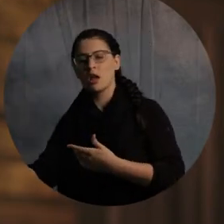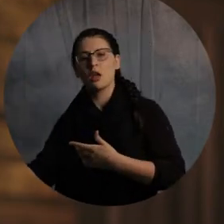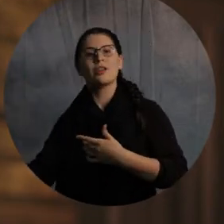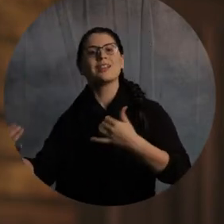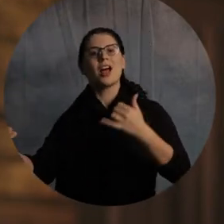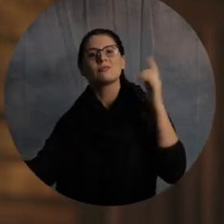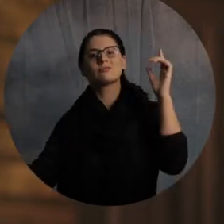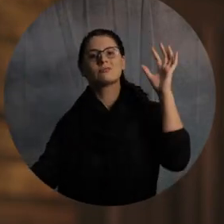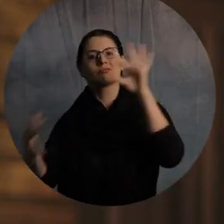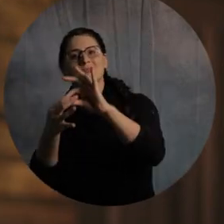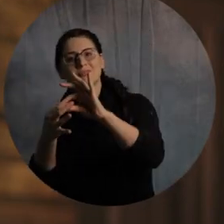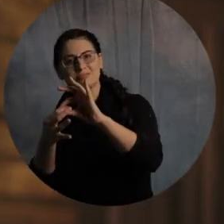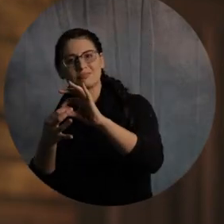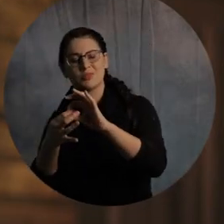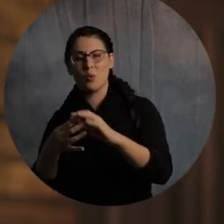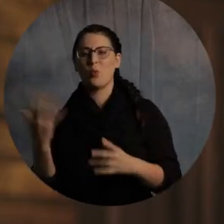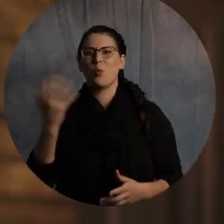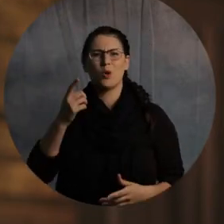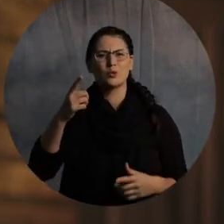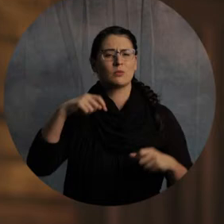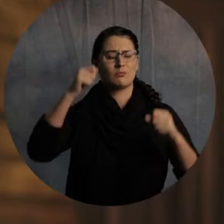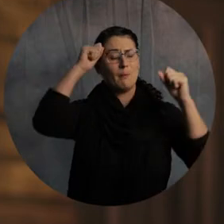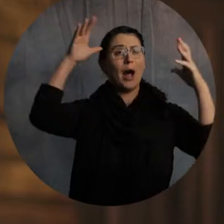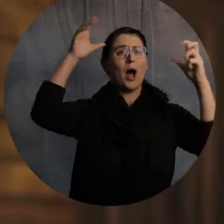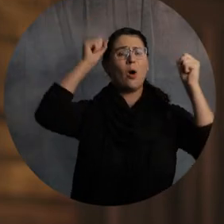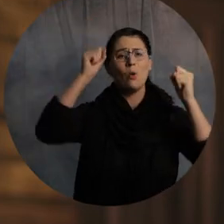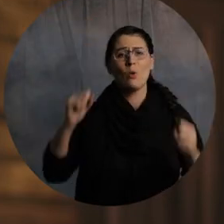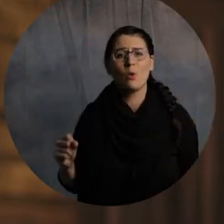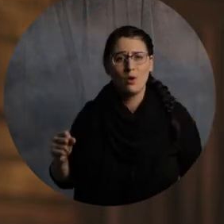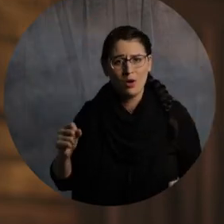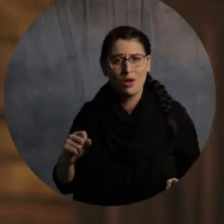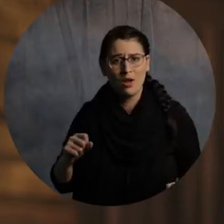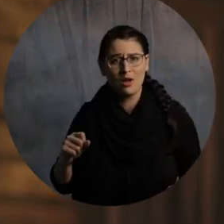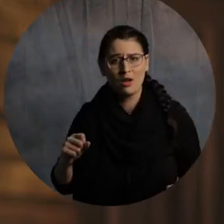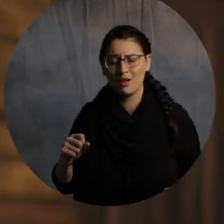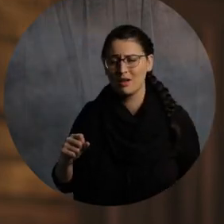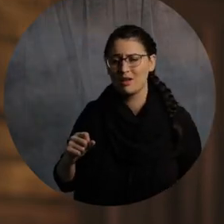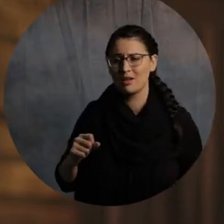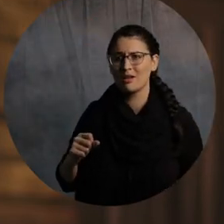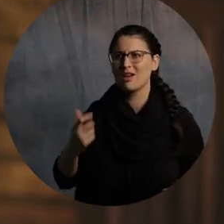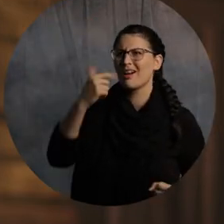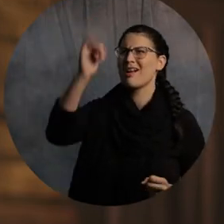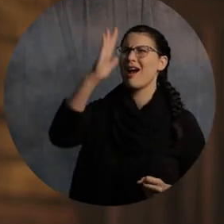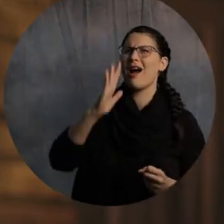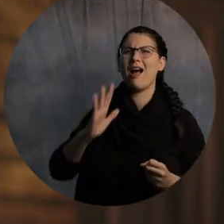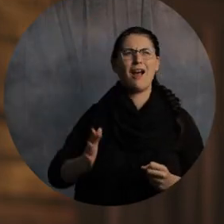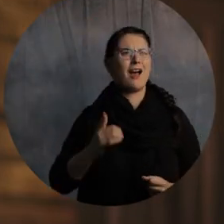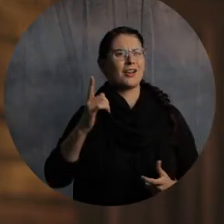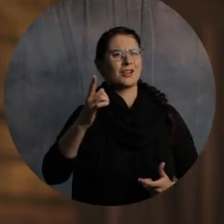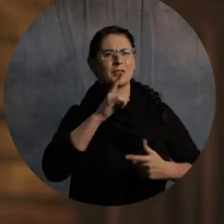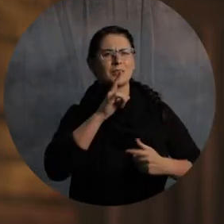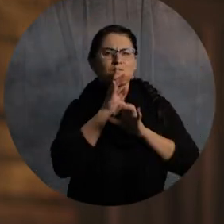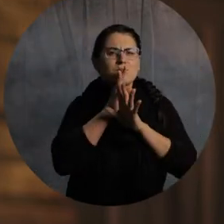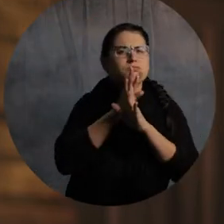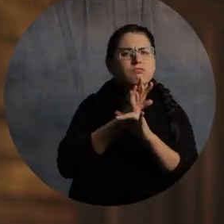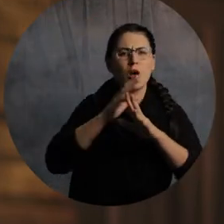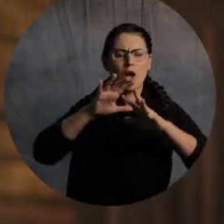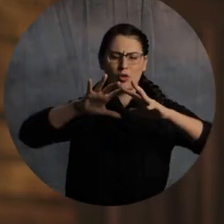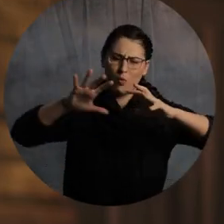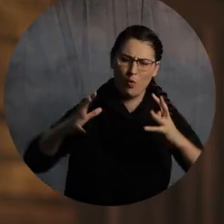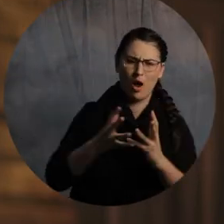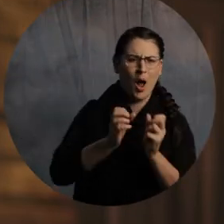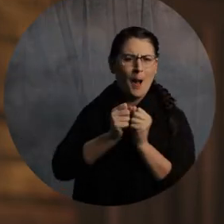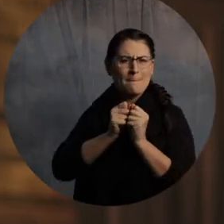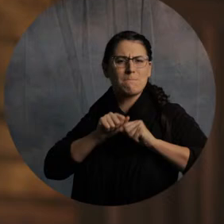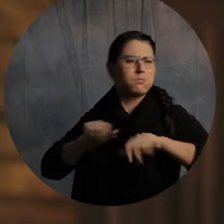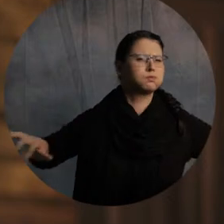Now, that should blow your mind that the one who spoke the world into creation, like he created all